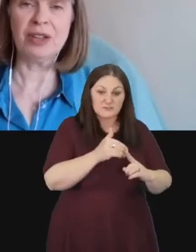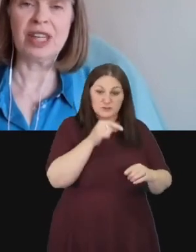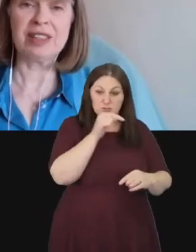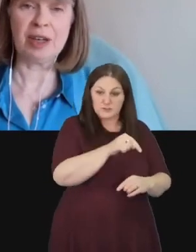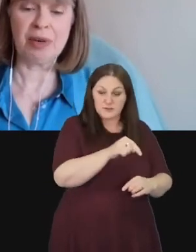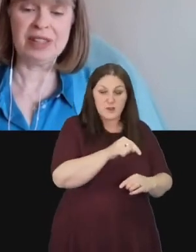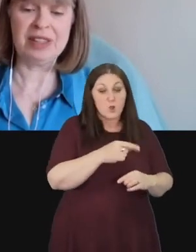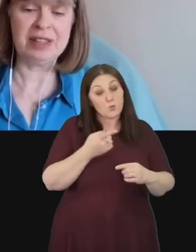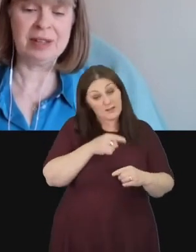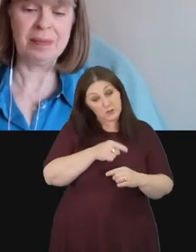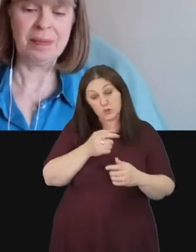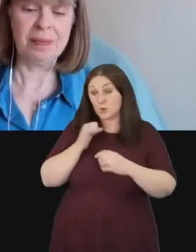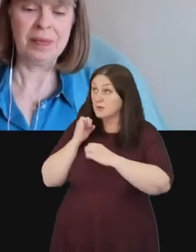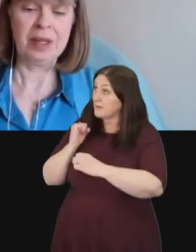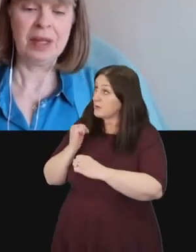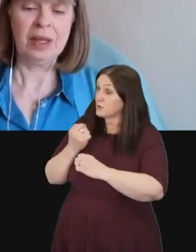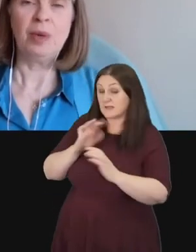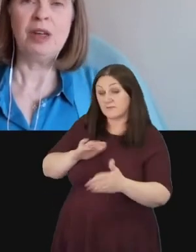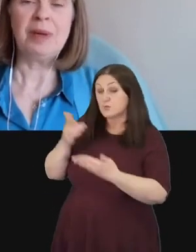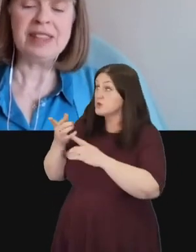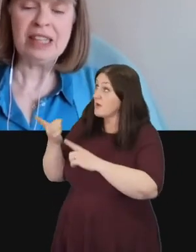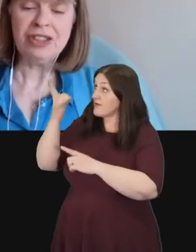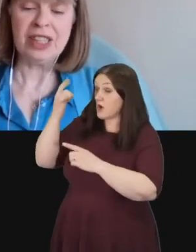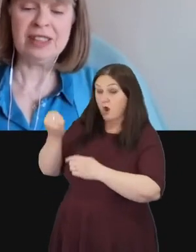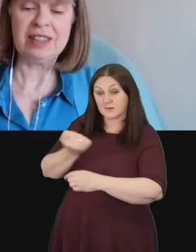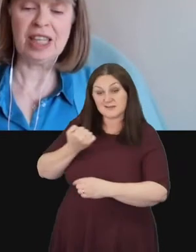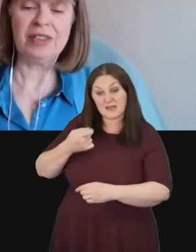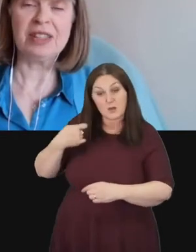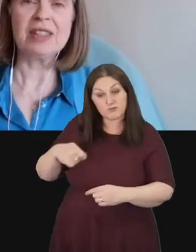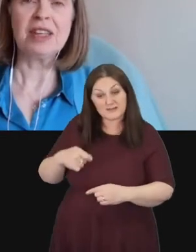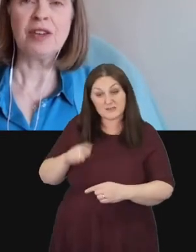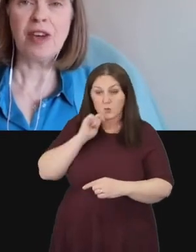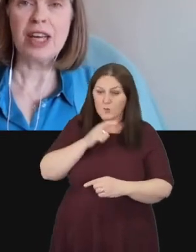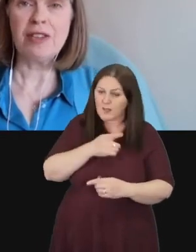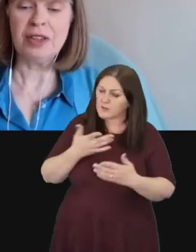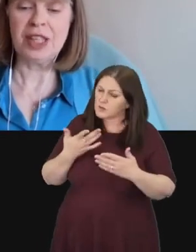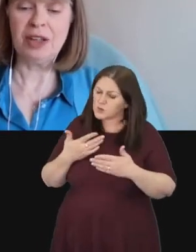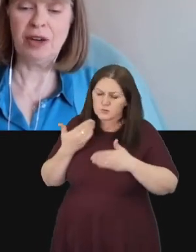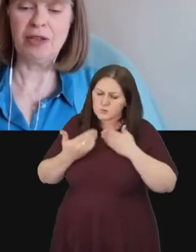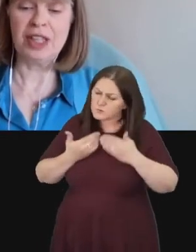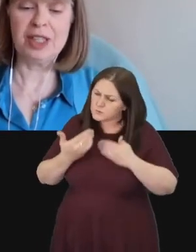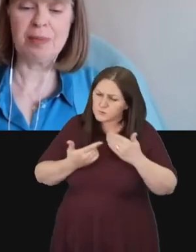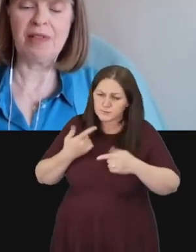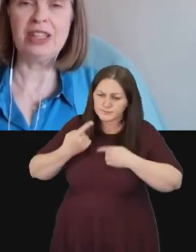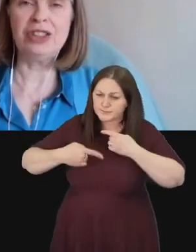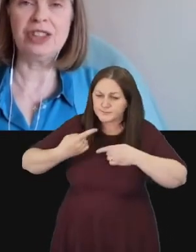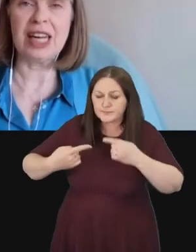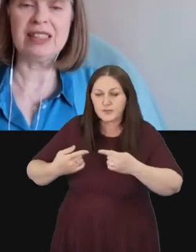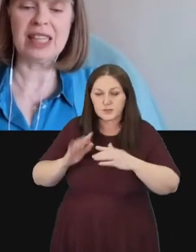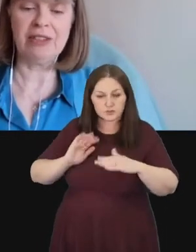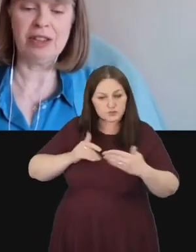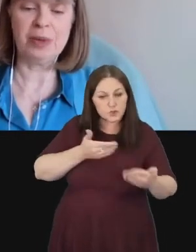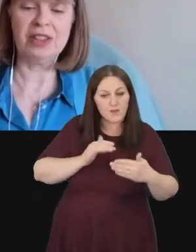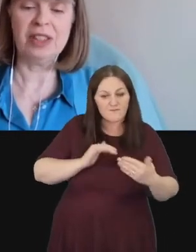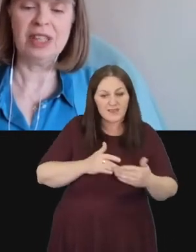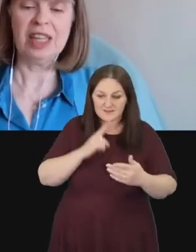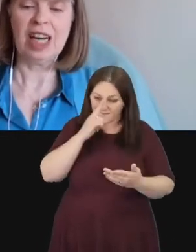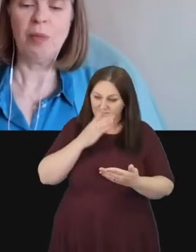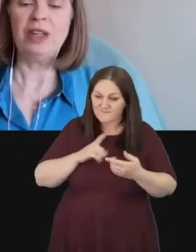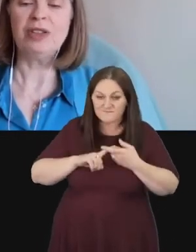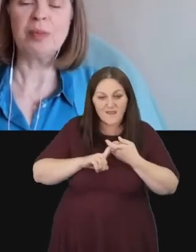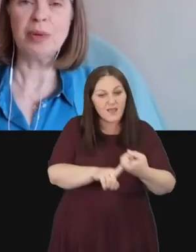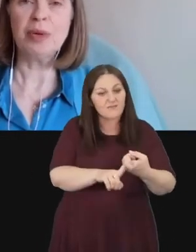serving God as our president? Will you be diligent in service faithful in offering inspiration and encouragement